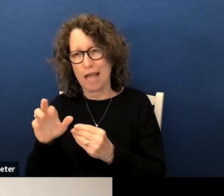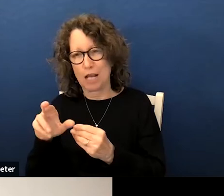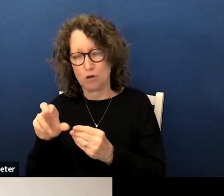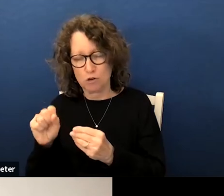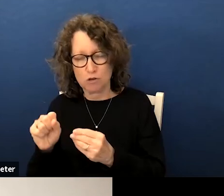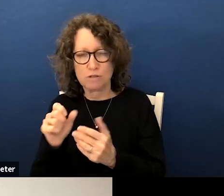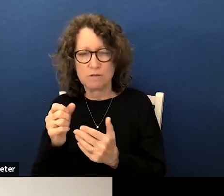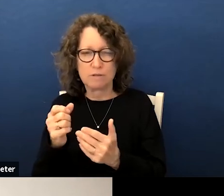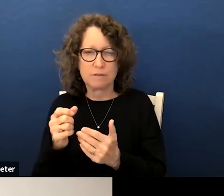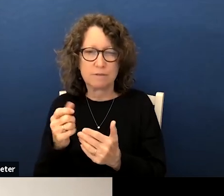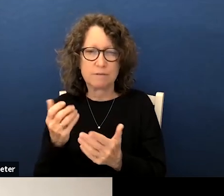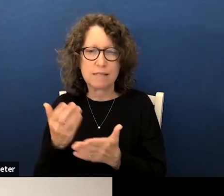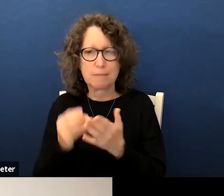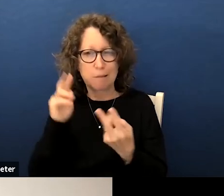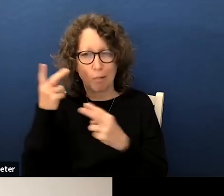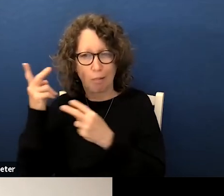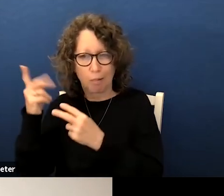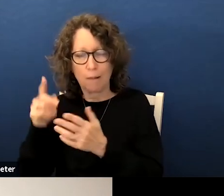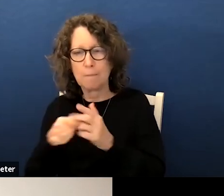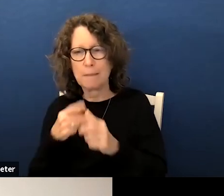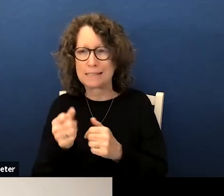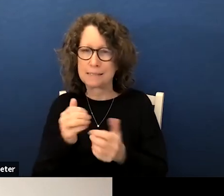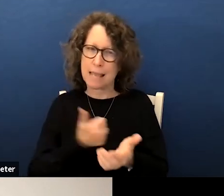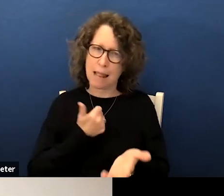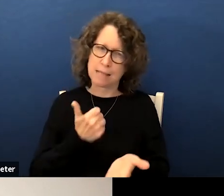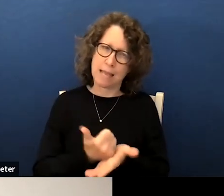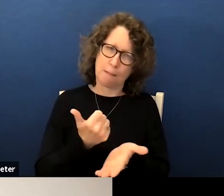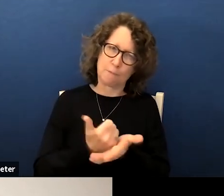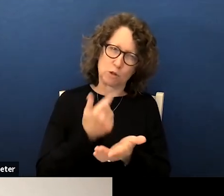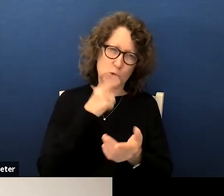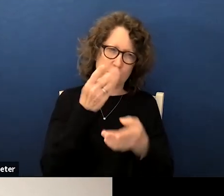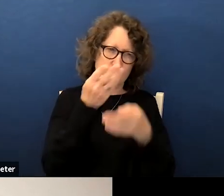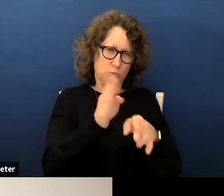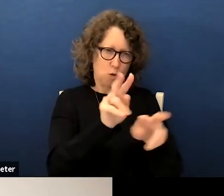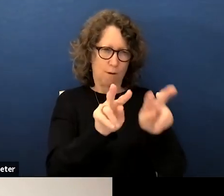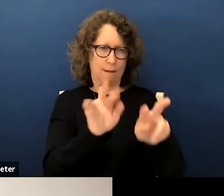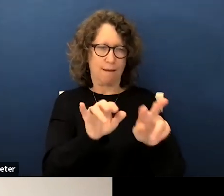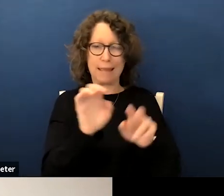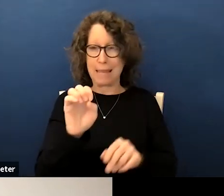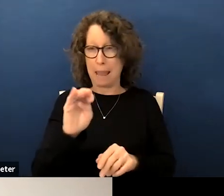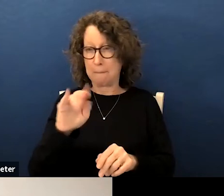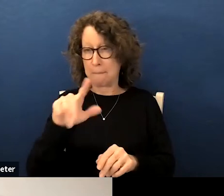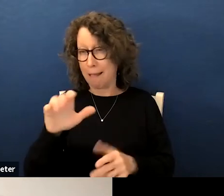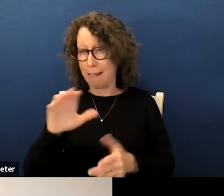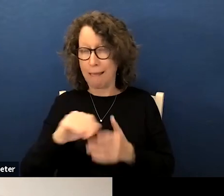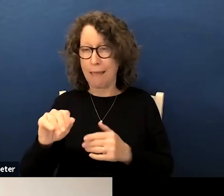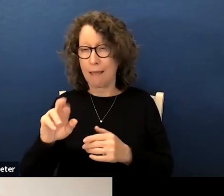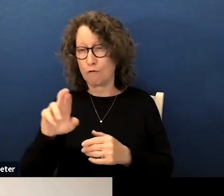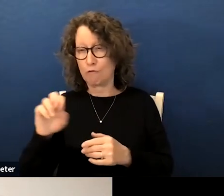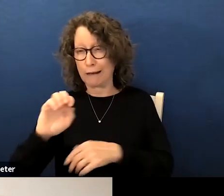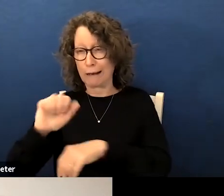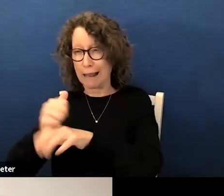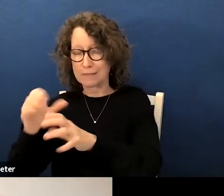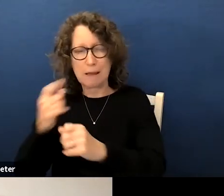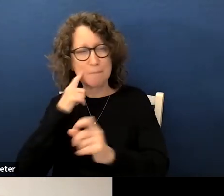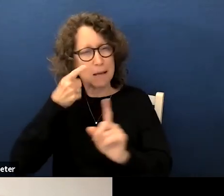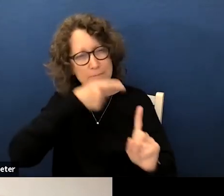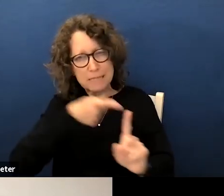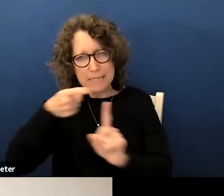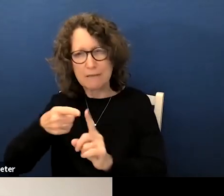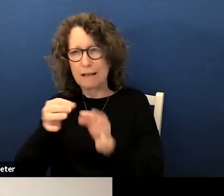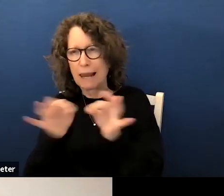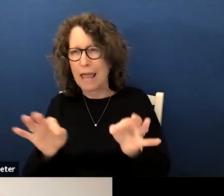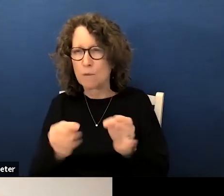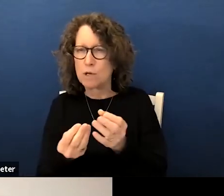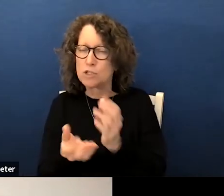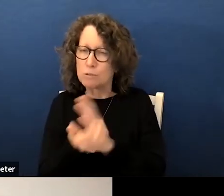sometimes be that misconception so it's helpful to see it broken down not just by EML and reclassified but by specific language